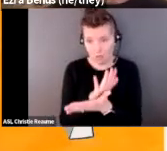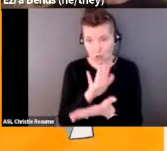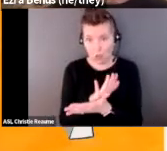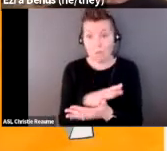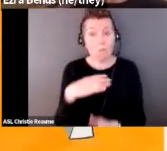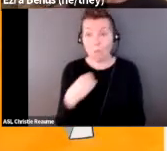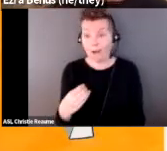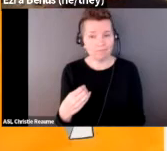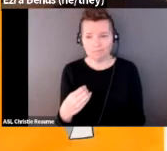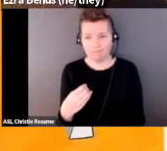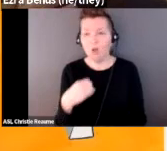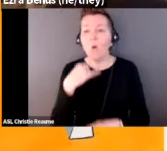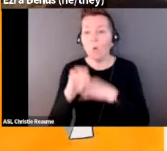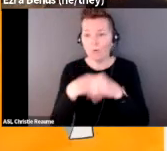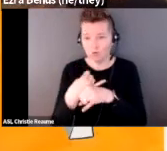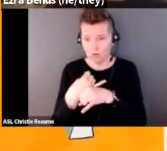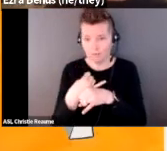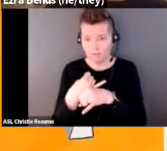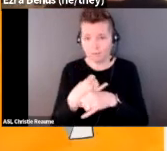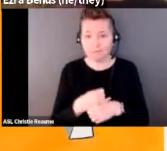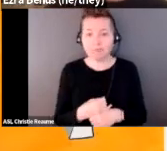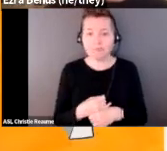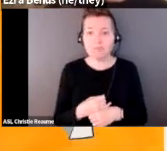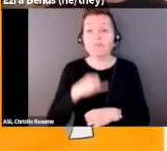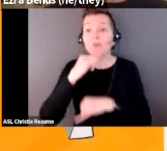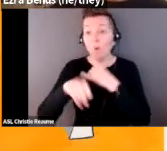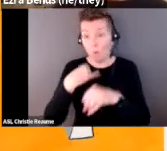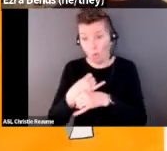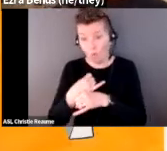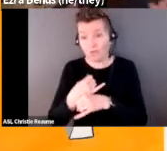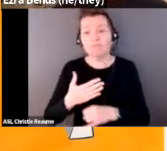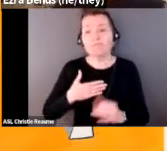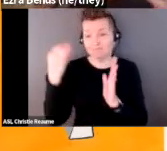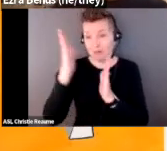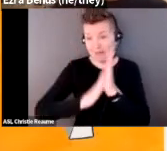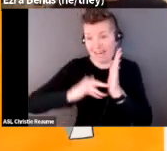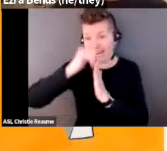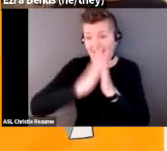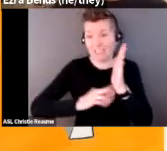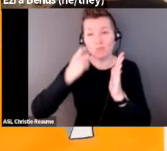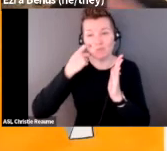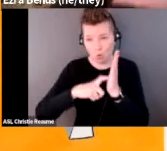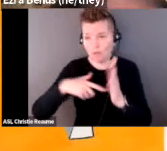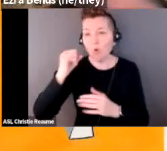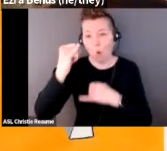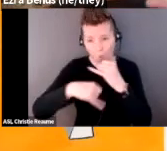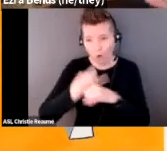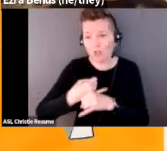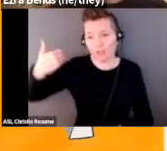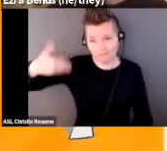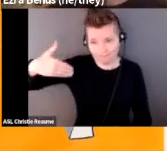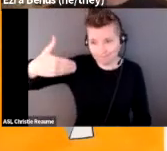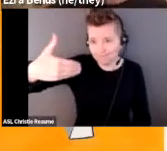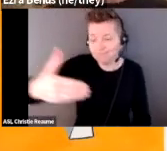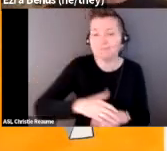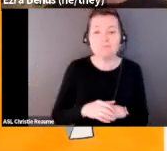which is a big color that is used in a lot of my paintings. And in the center of it, towards the left side